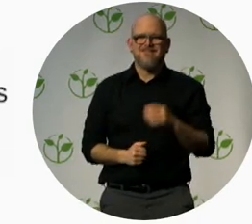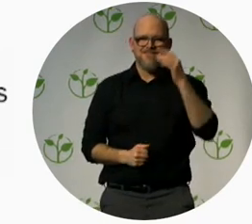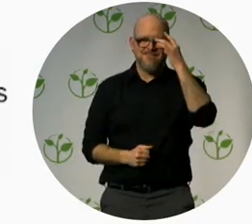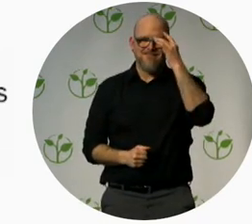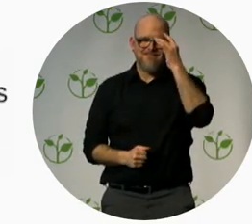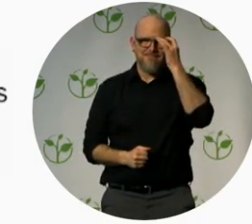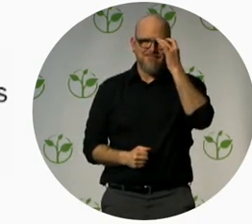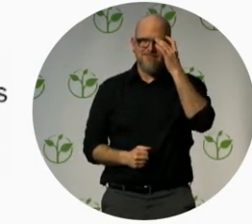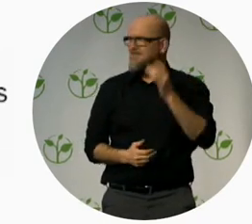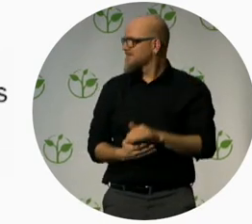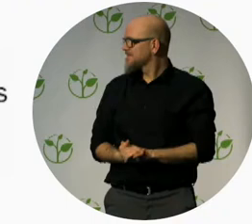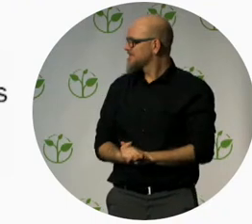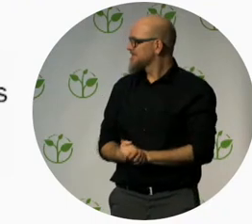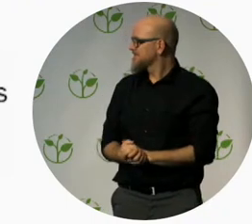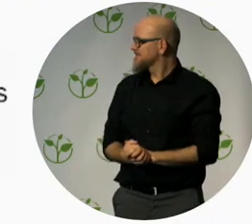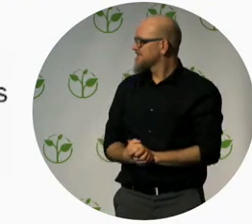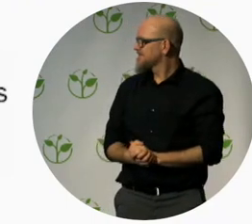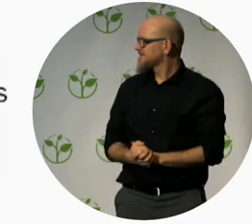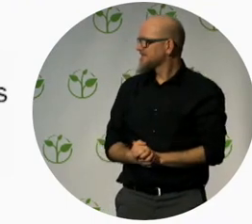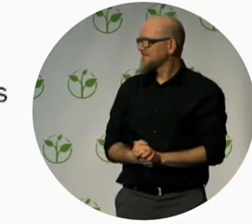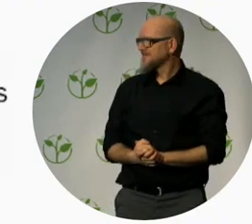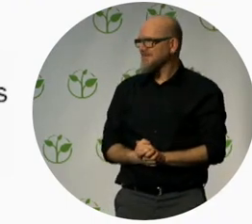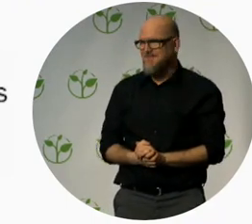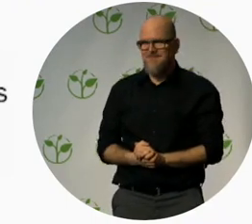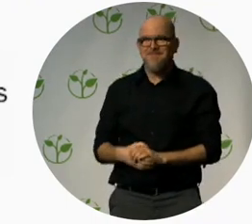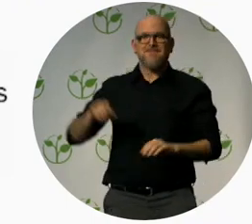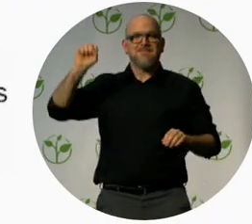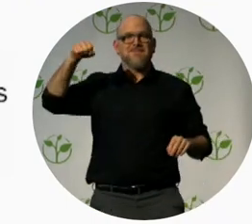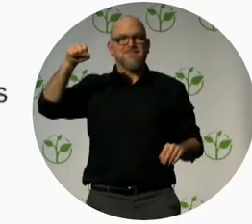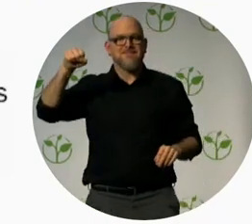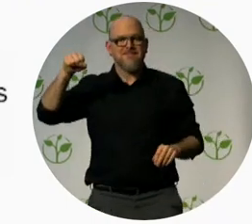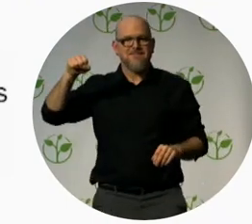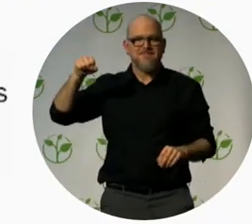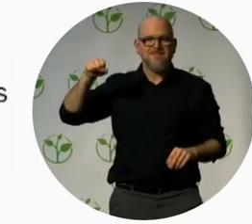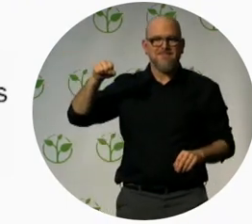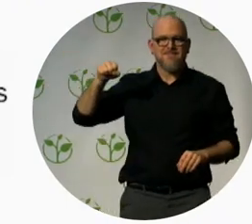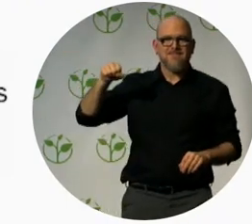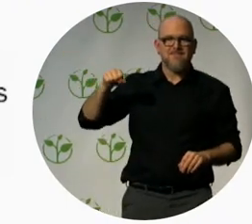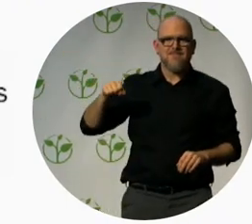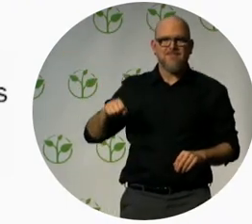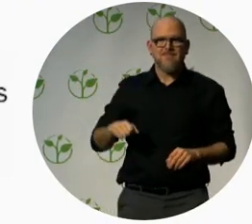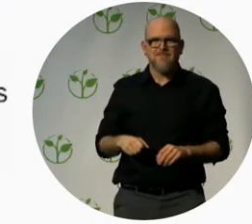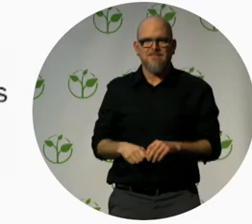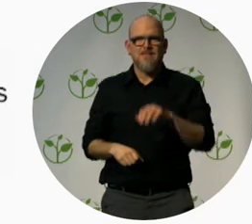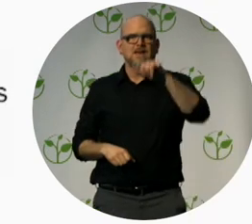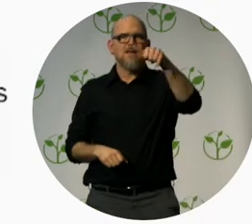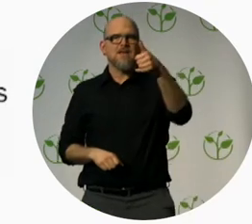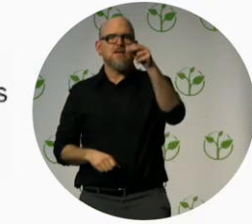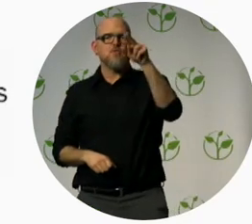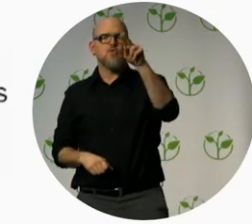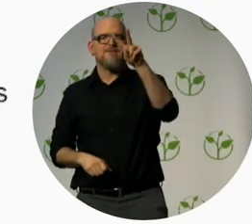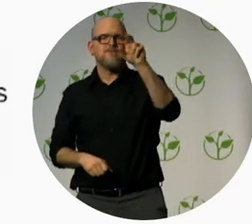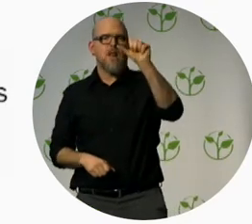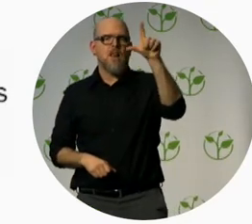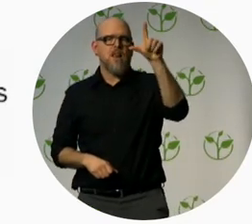While Yuval is just getting onto the stage, I'm going to let you know we found the video, the Formula One video that Rodrigo was